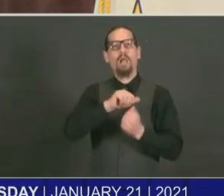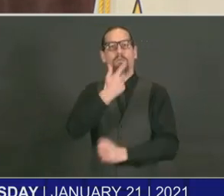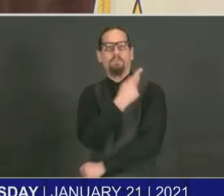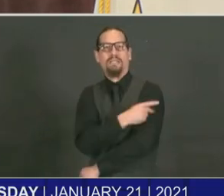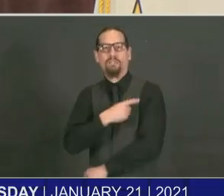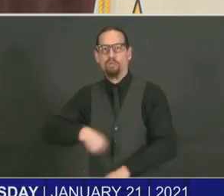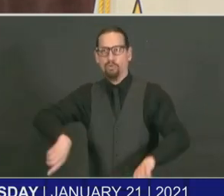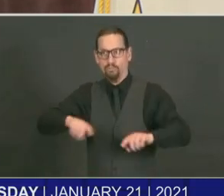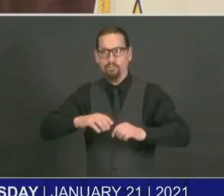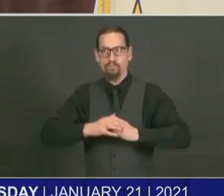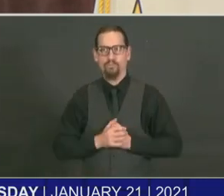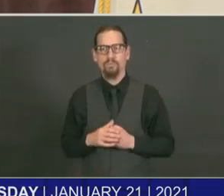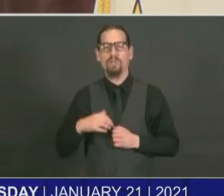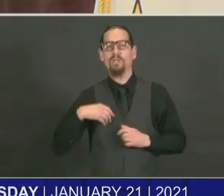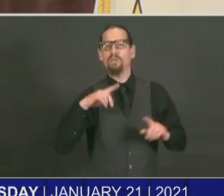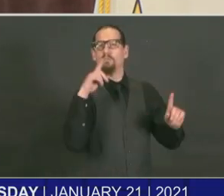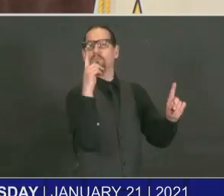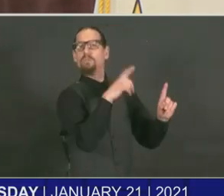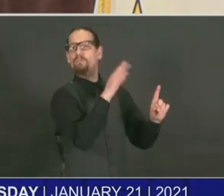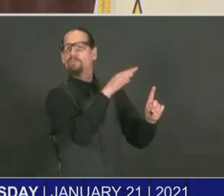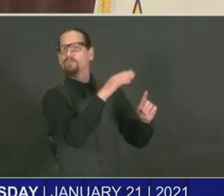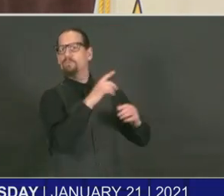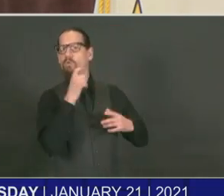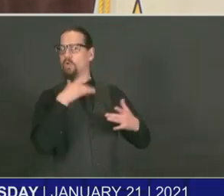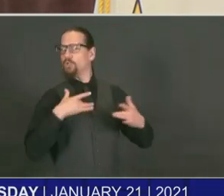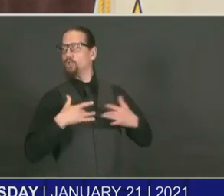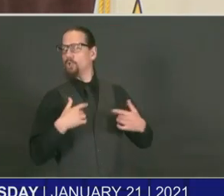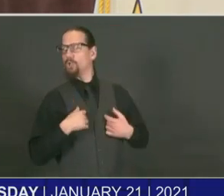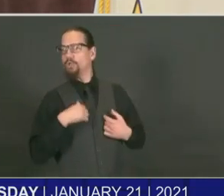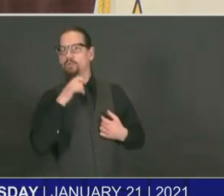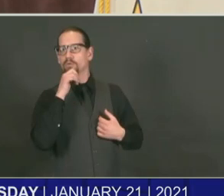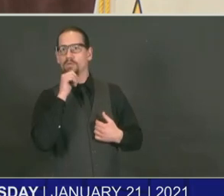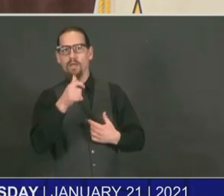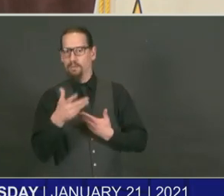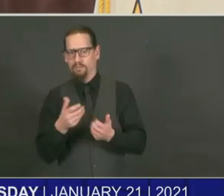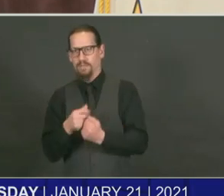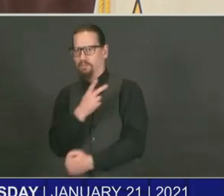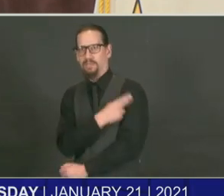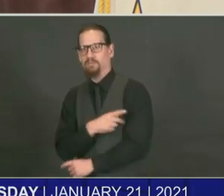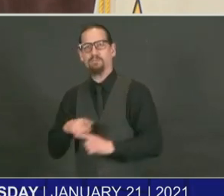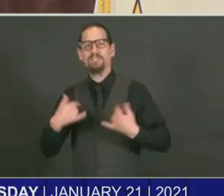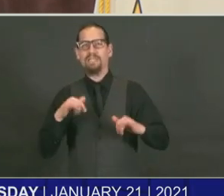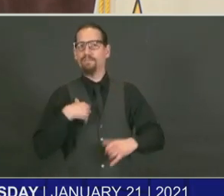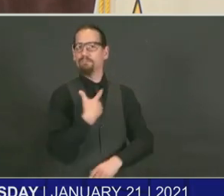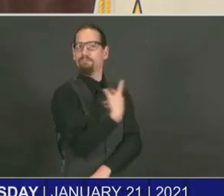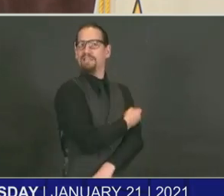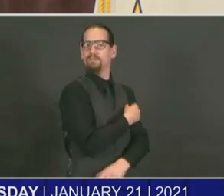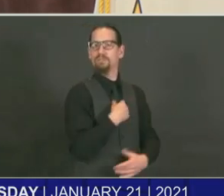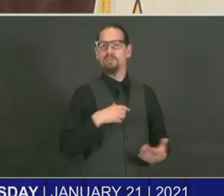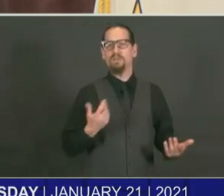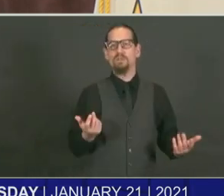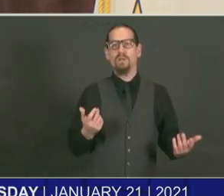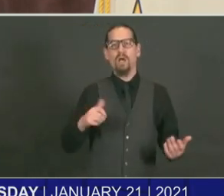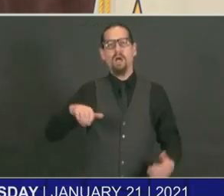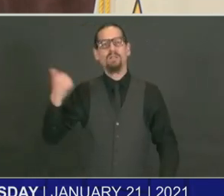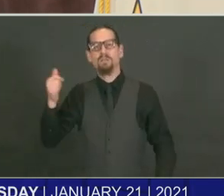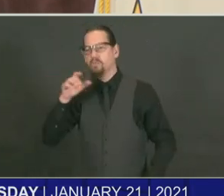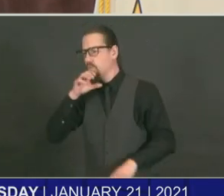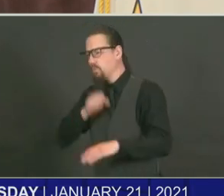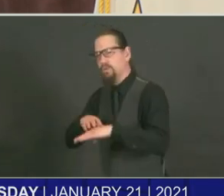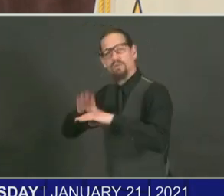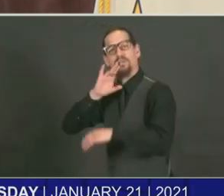people who are not dealing with patients around the front lines are getting the vaccine before people who are 65 or 75 years or older?